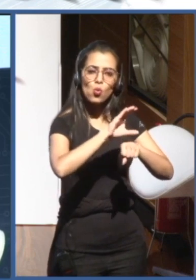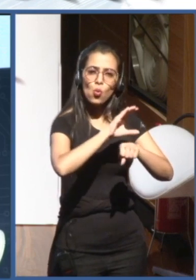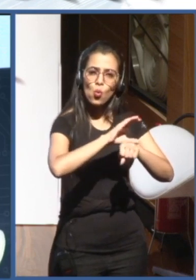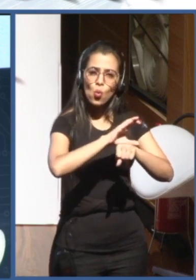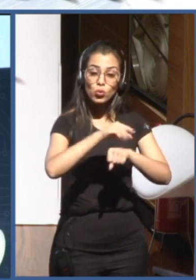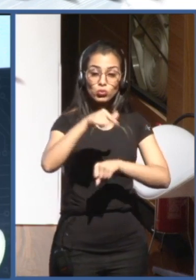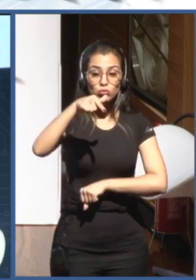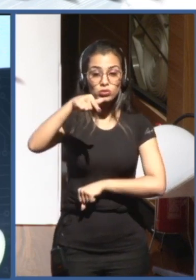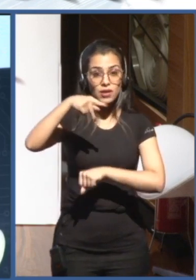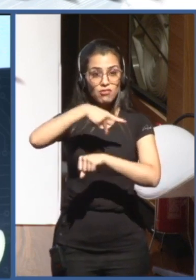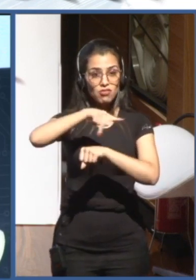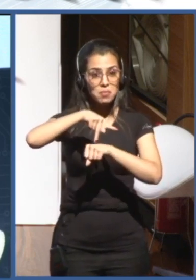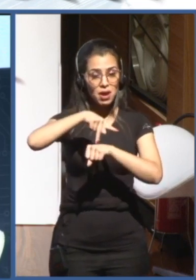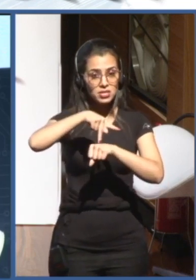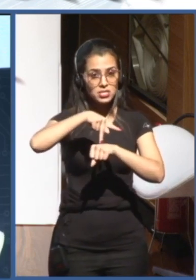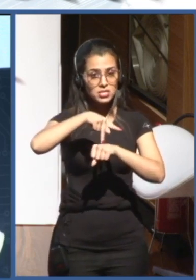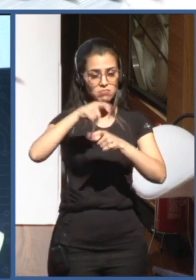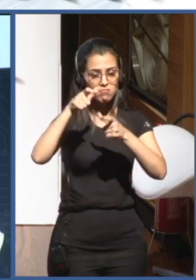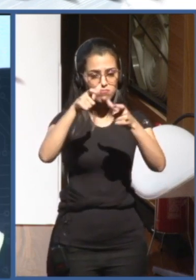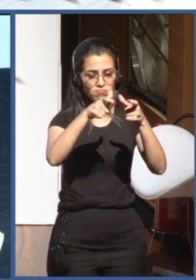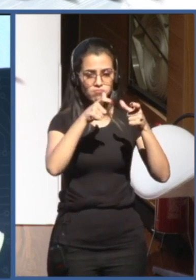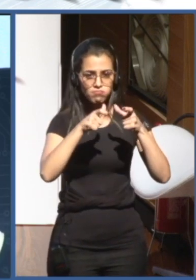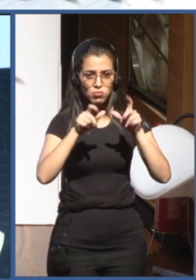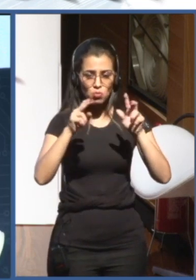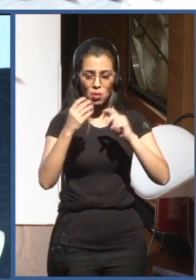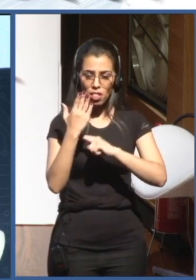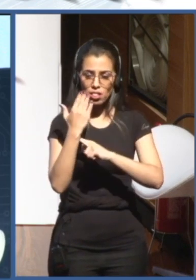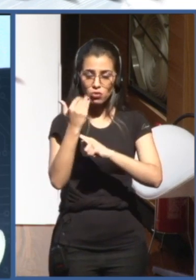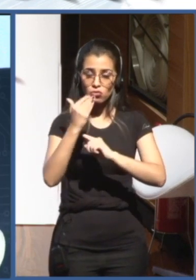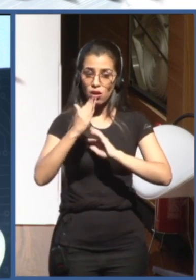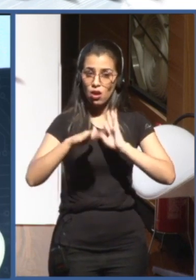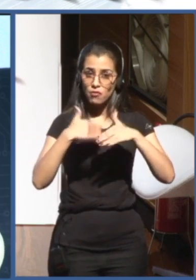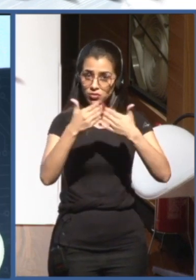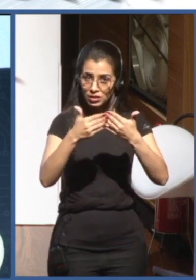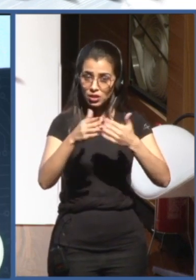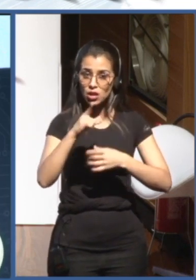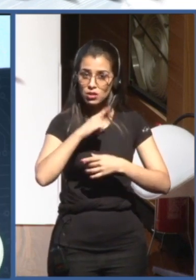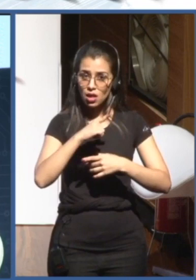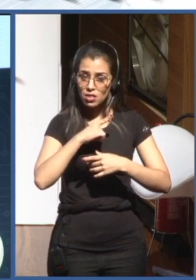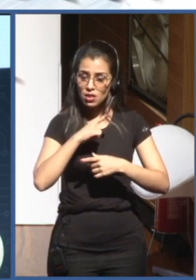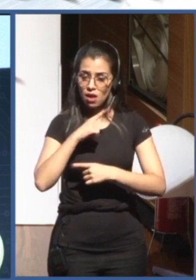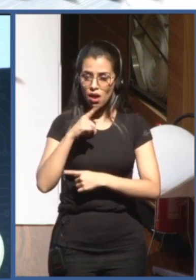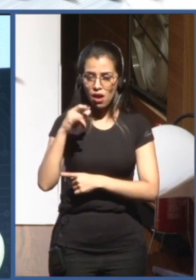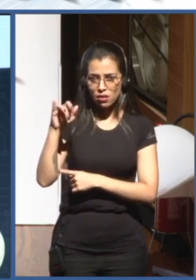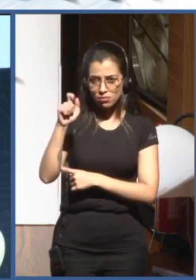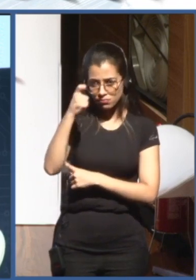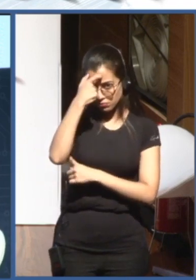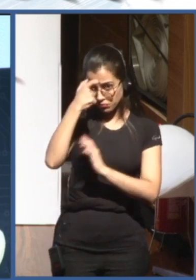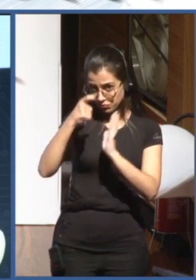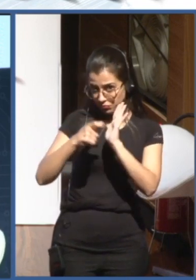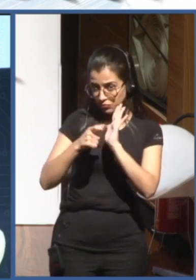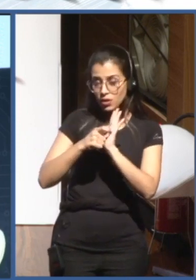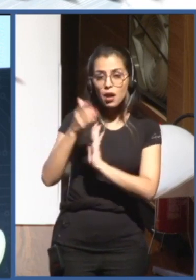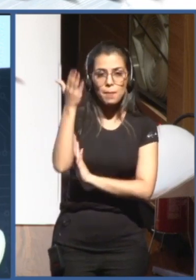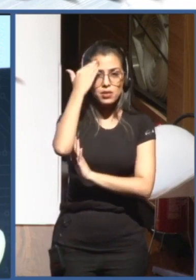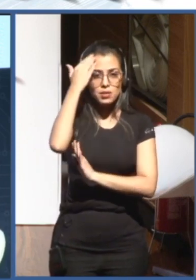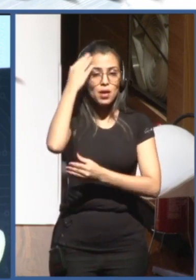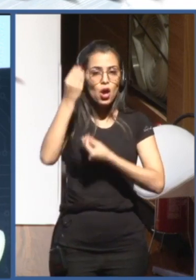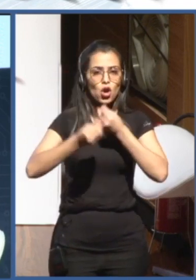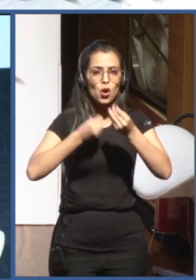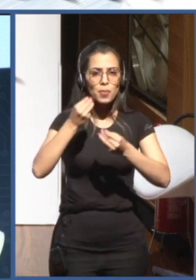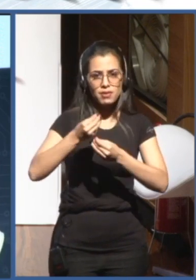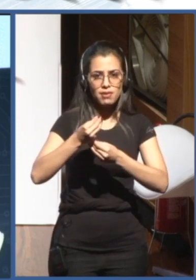advanced technologies, in particular, artificial intelligence, to know how is this academic offer for the training of human